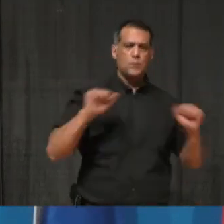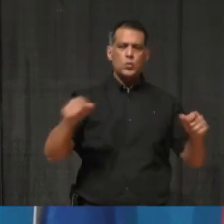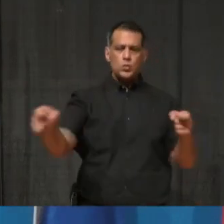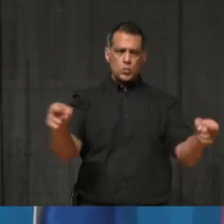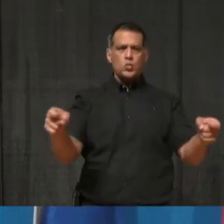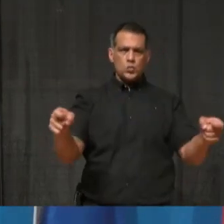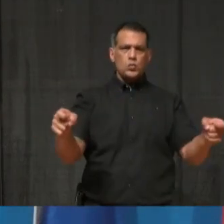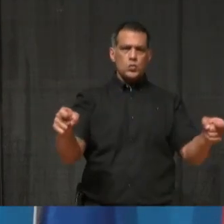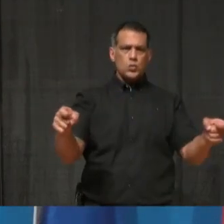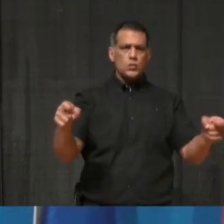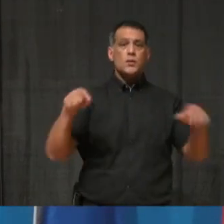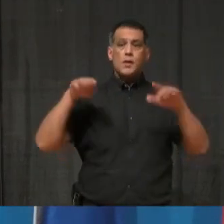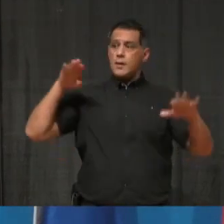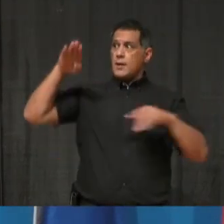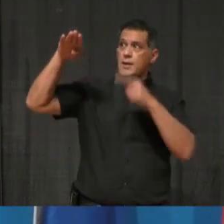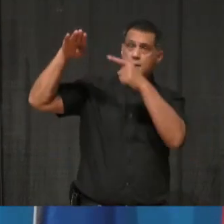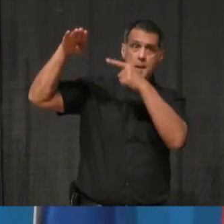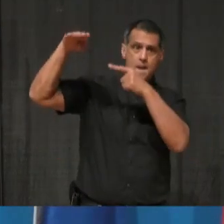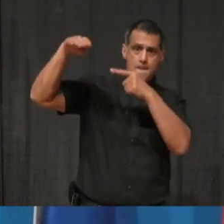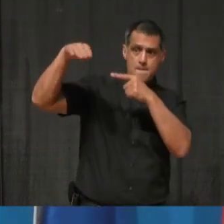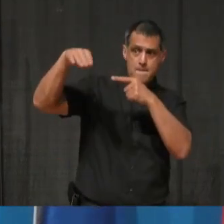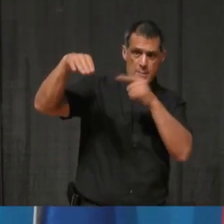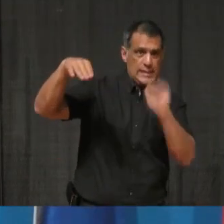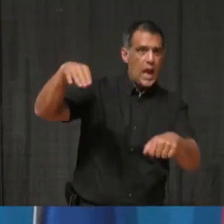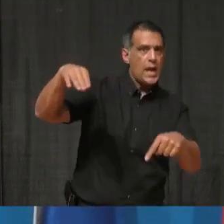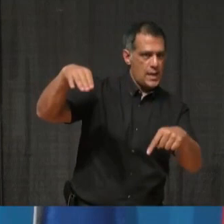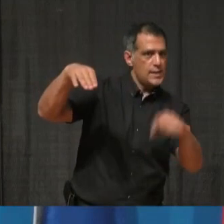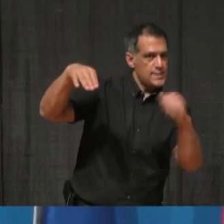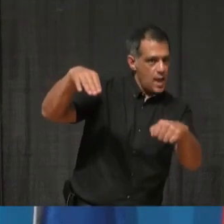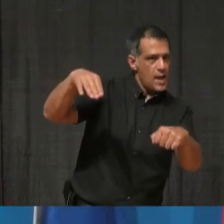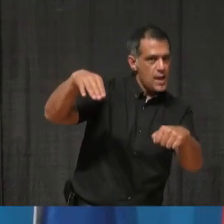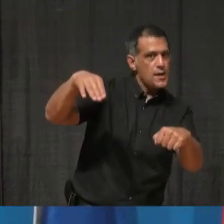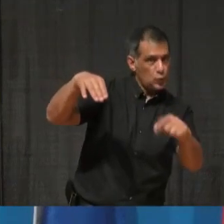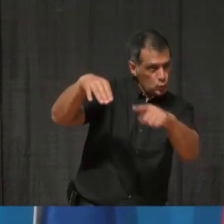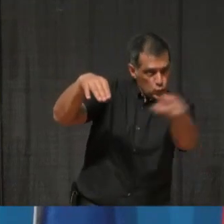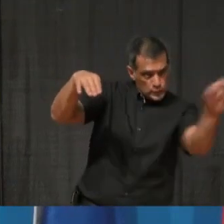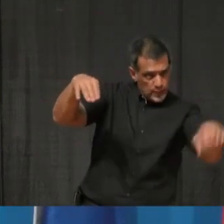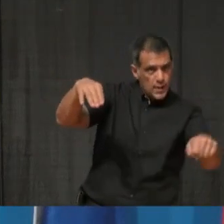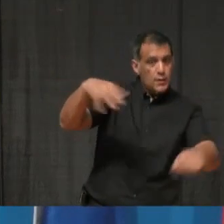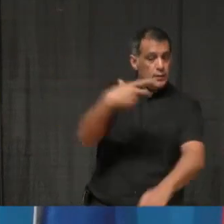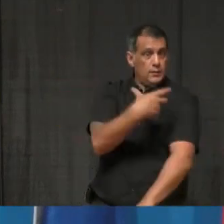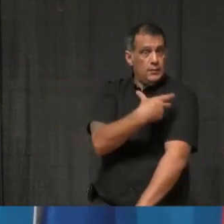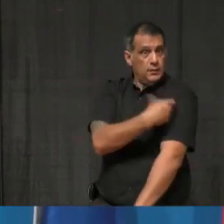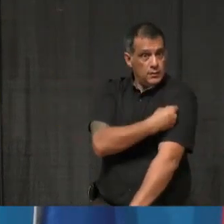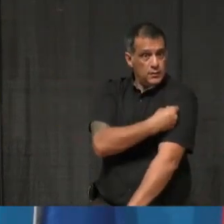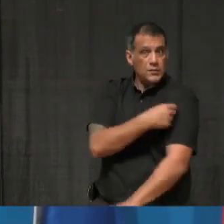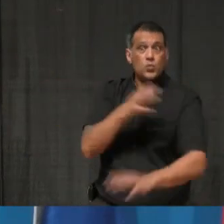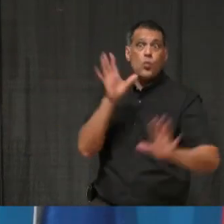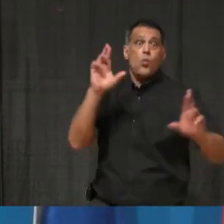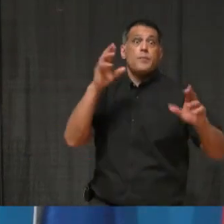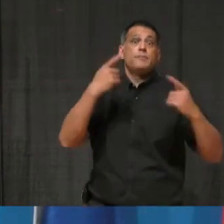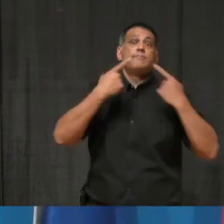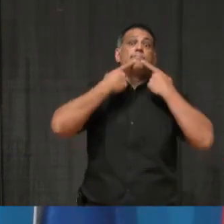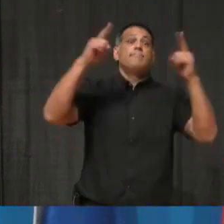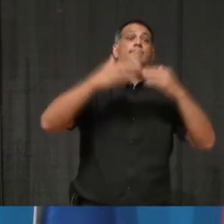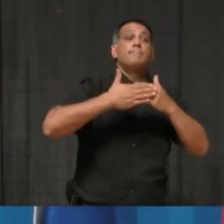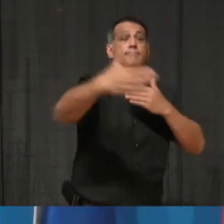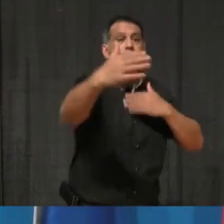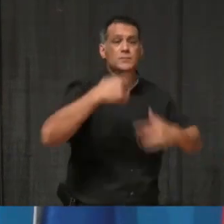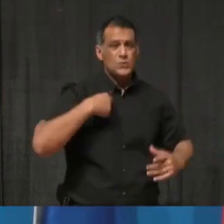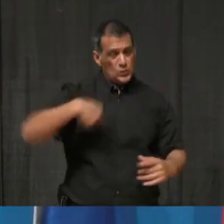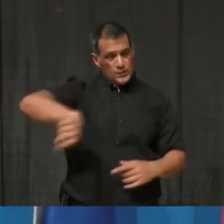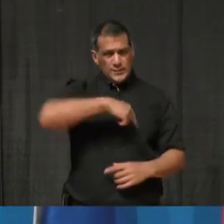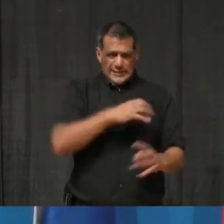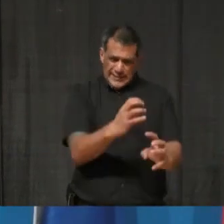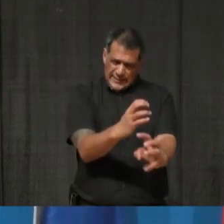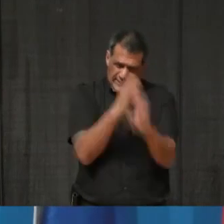keep them down, and give our immunization program a shot at success. We need to dedicate ourselves to this